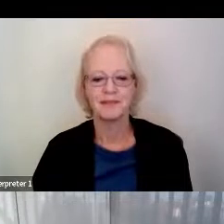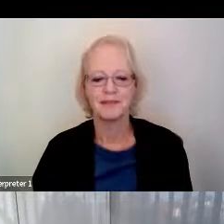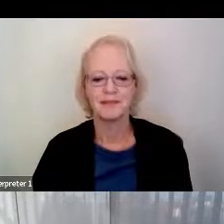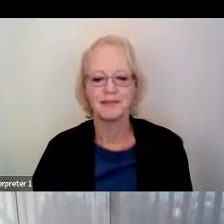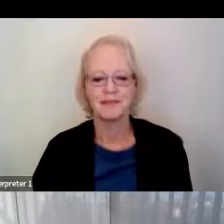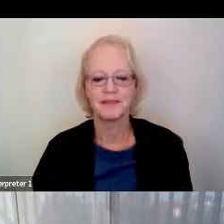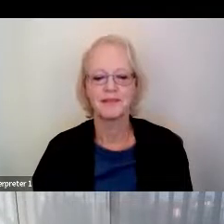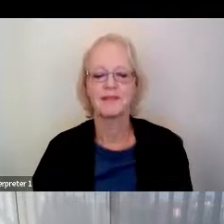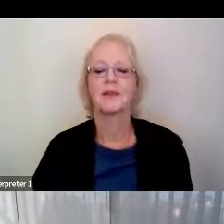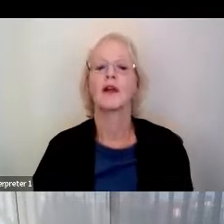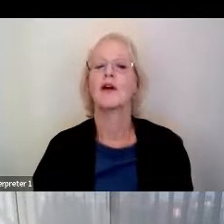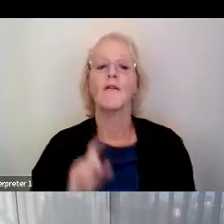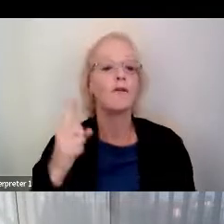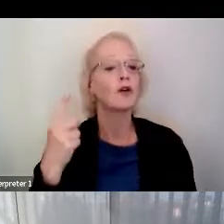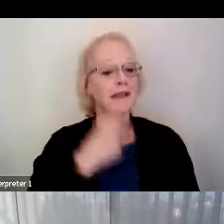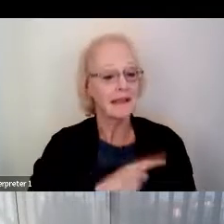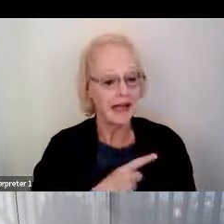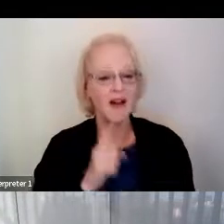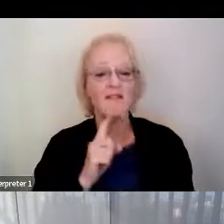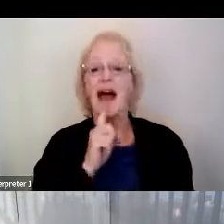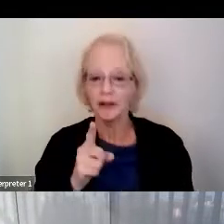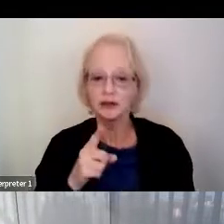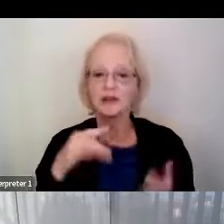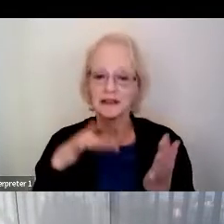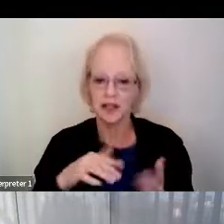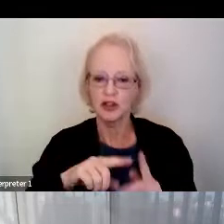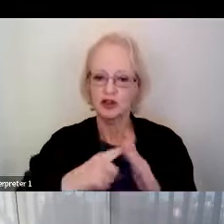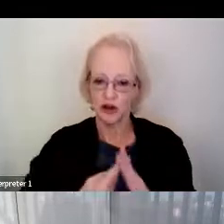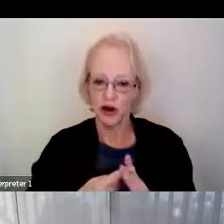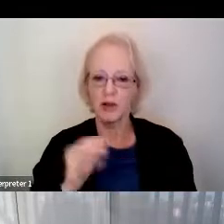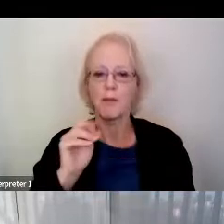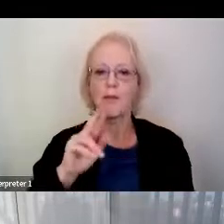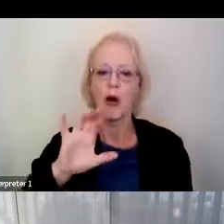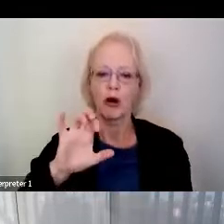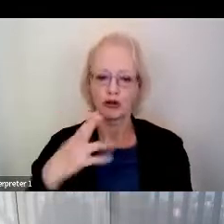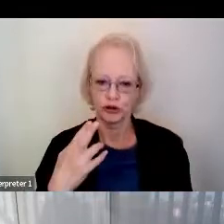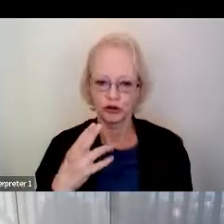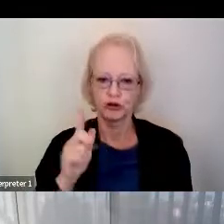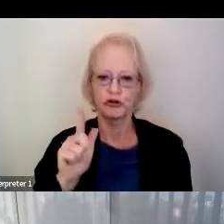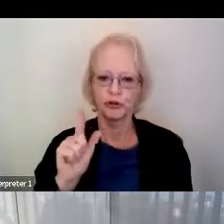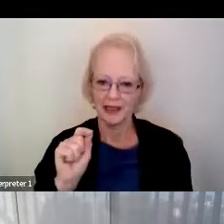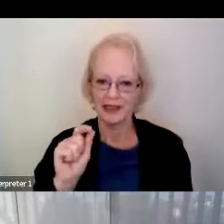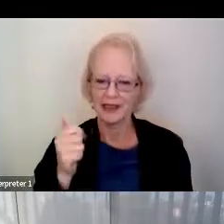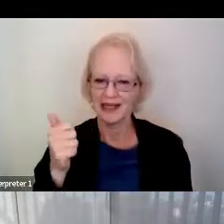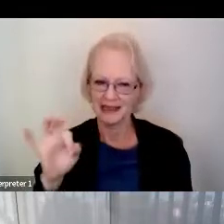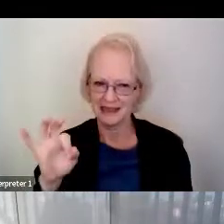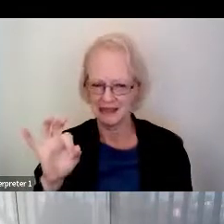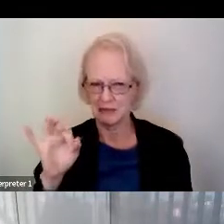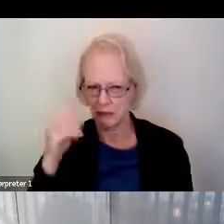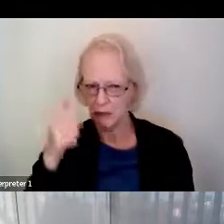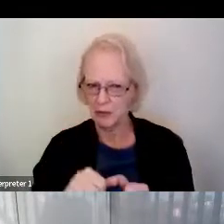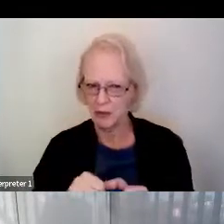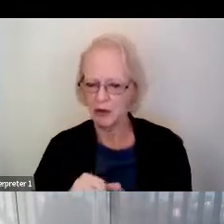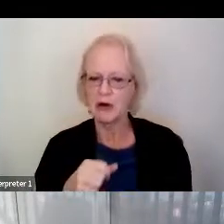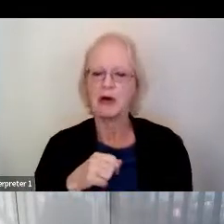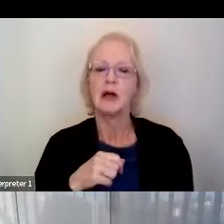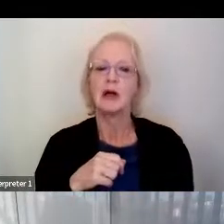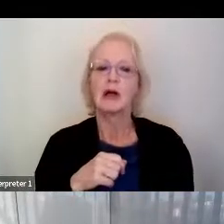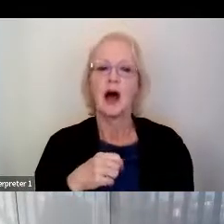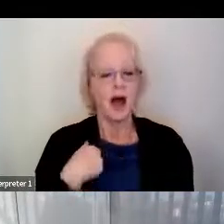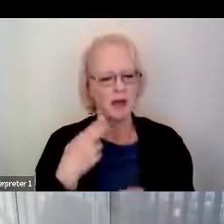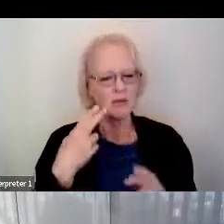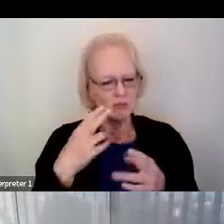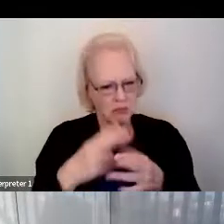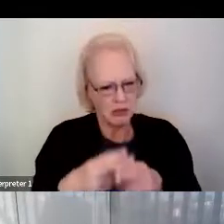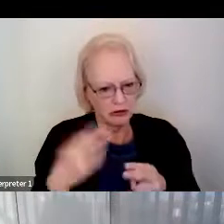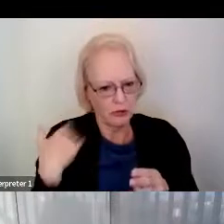The first day of the actual study began in the month of March 2019, as far as I can remember. As I mentioned earlier, I'm